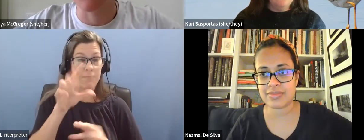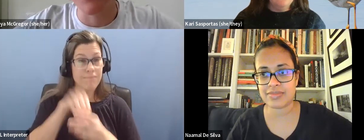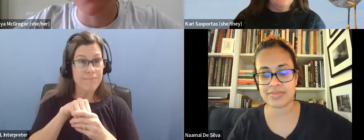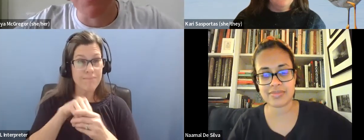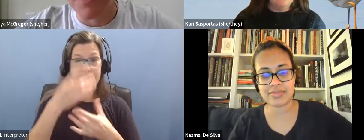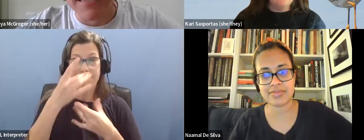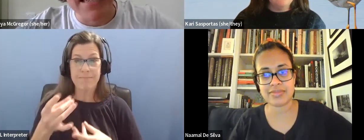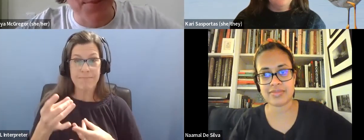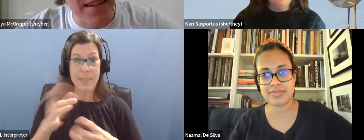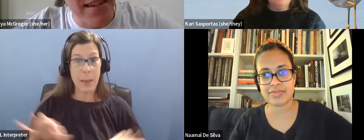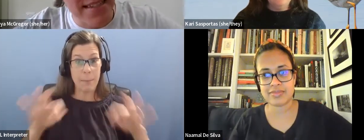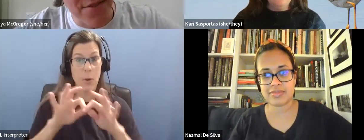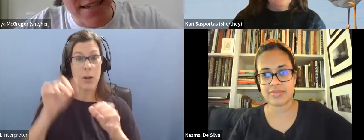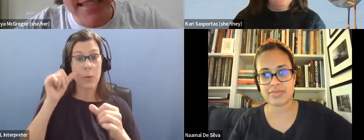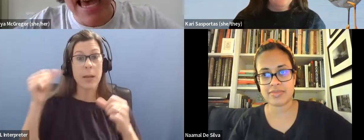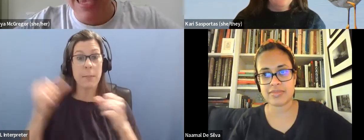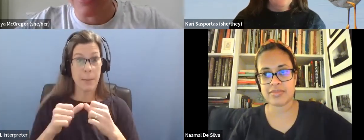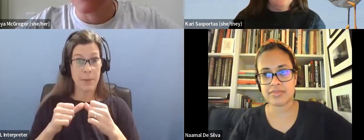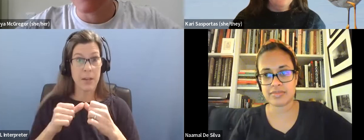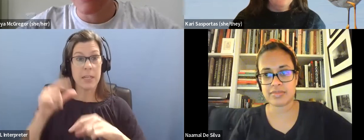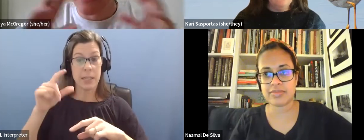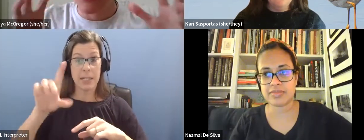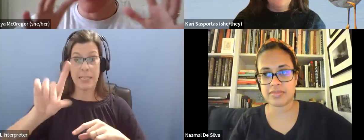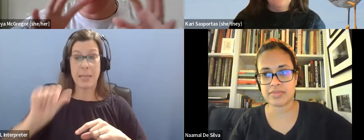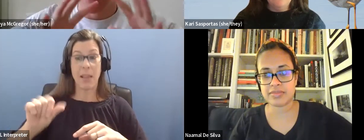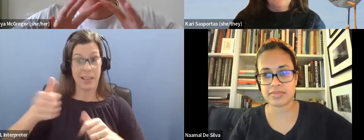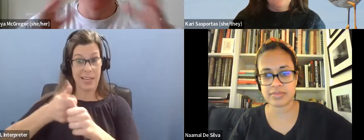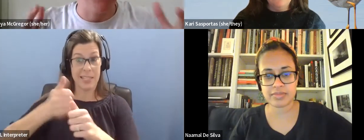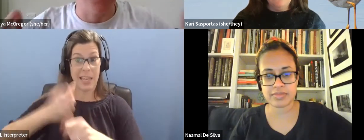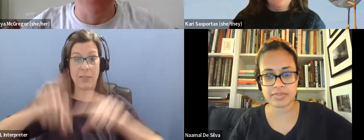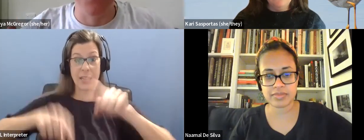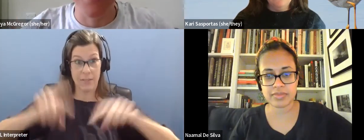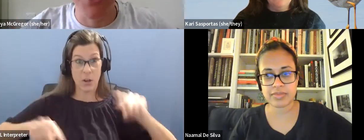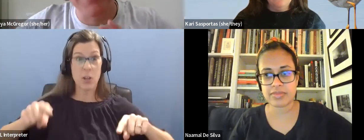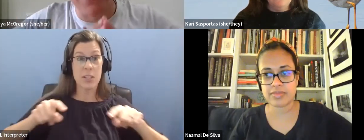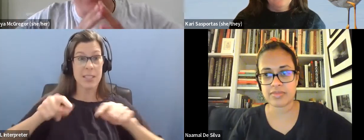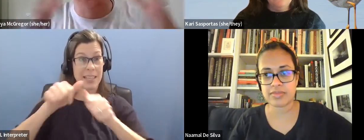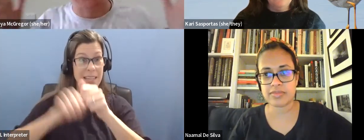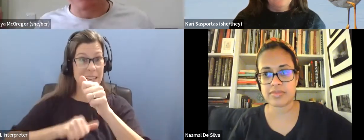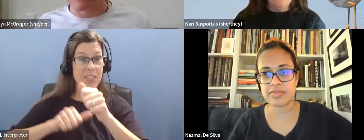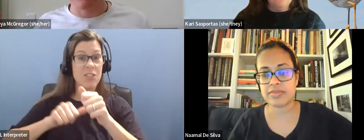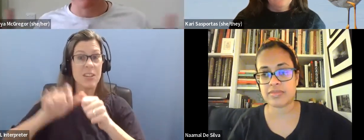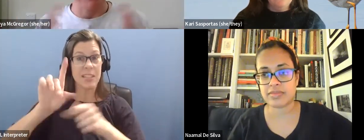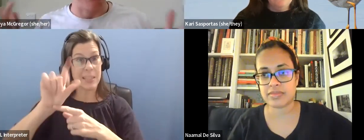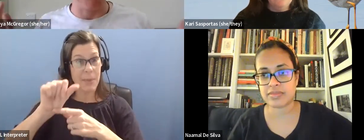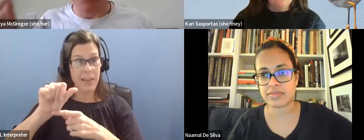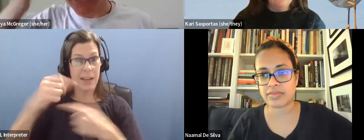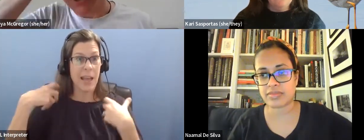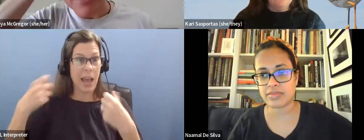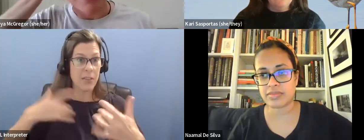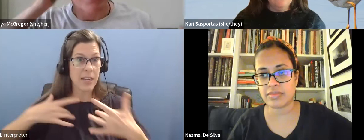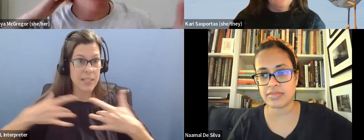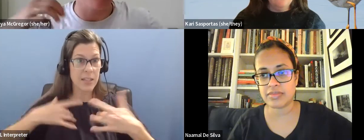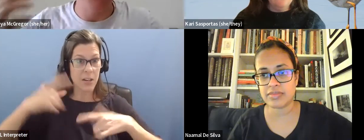it's important to remember that disability is diverse and each disability or health concern is diverse within the same